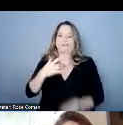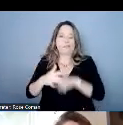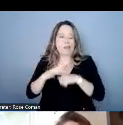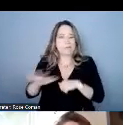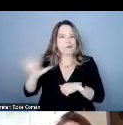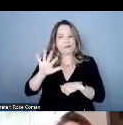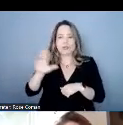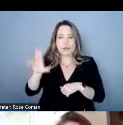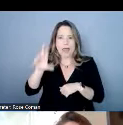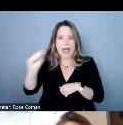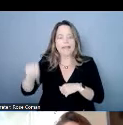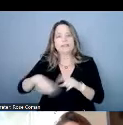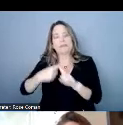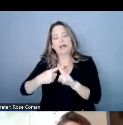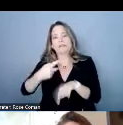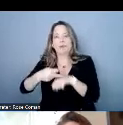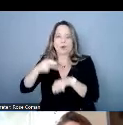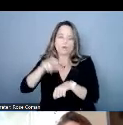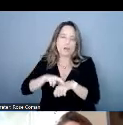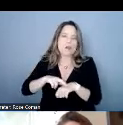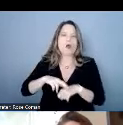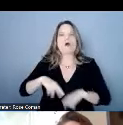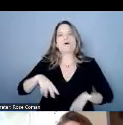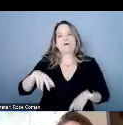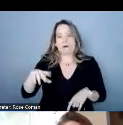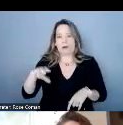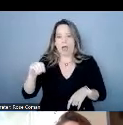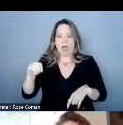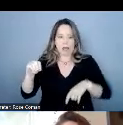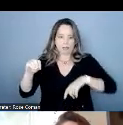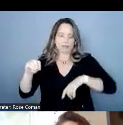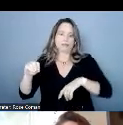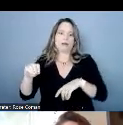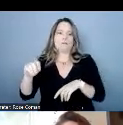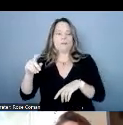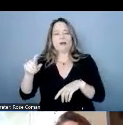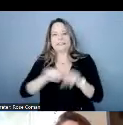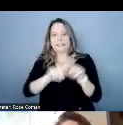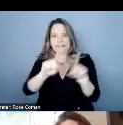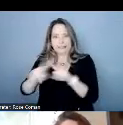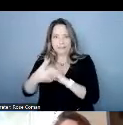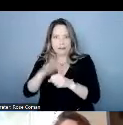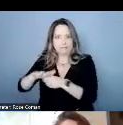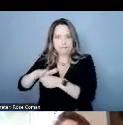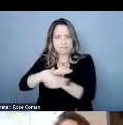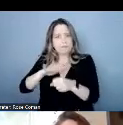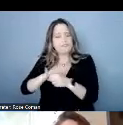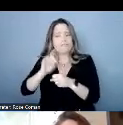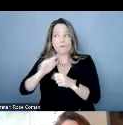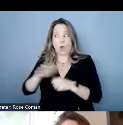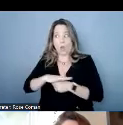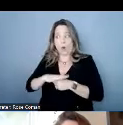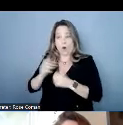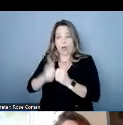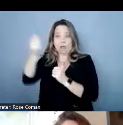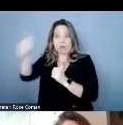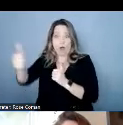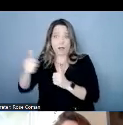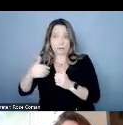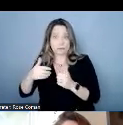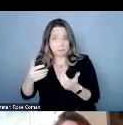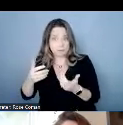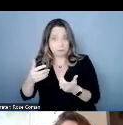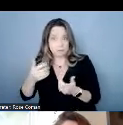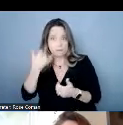and the u.s territories for local and or long distance calls trs providers generally the telephone companies